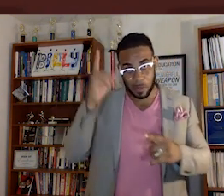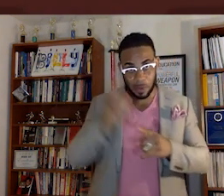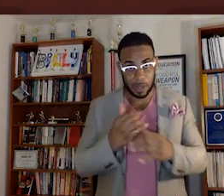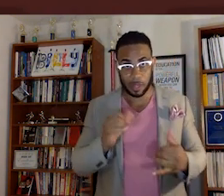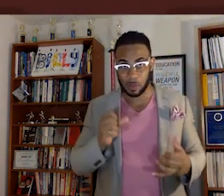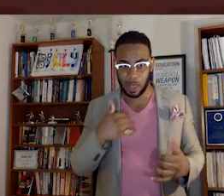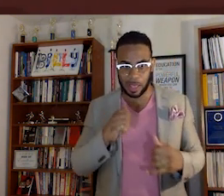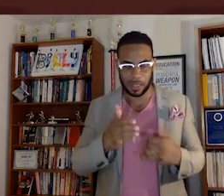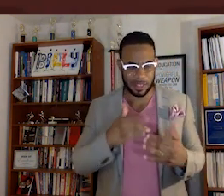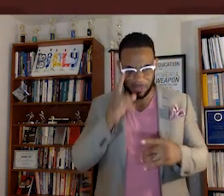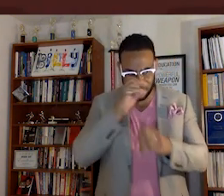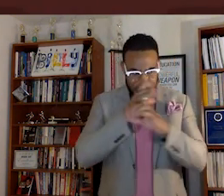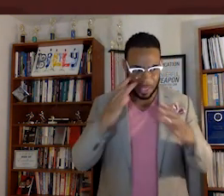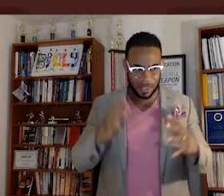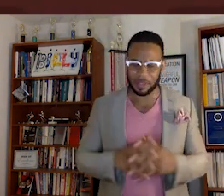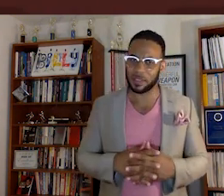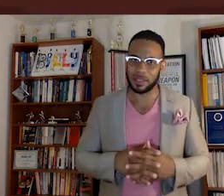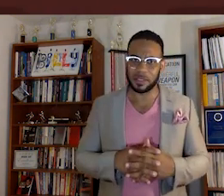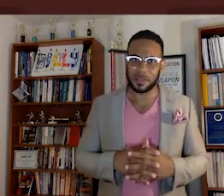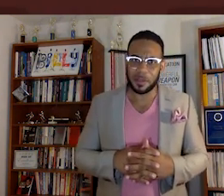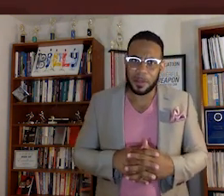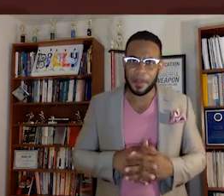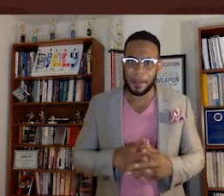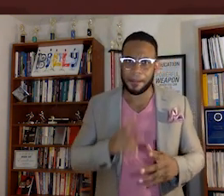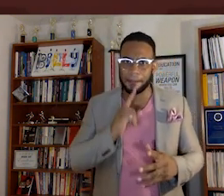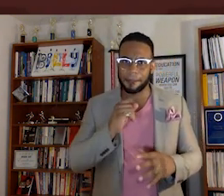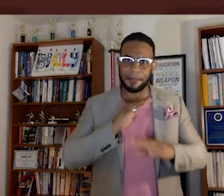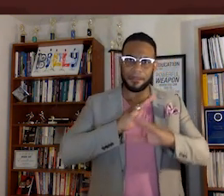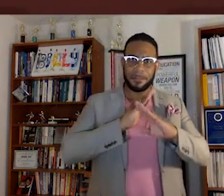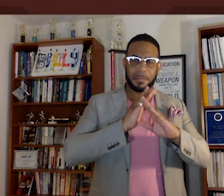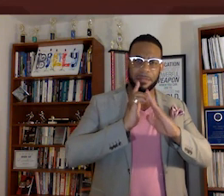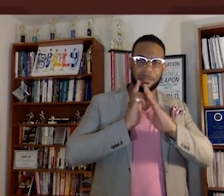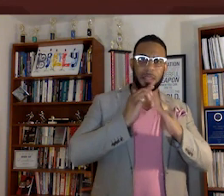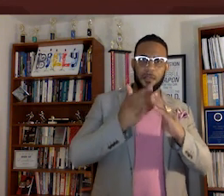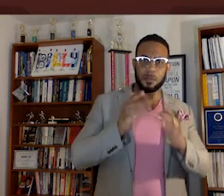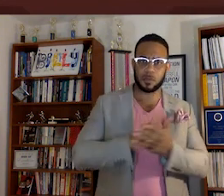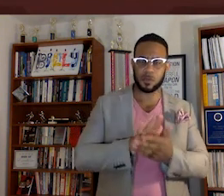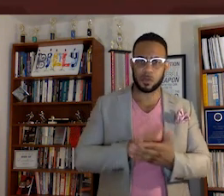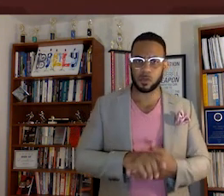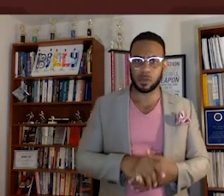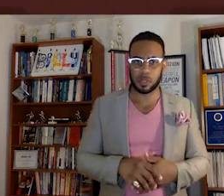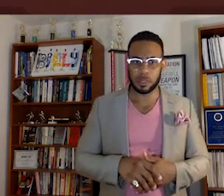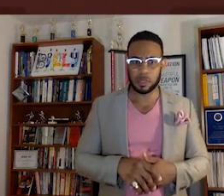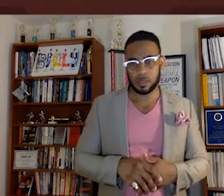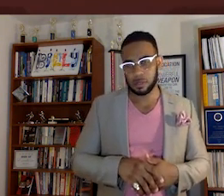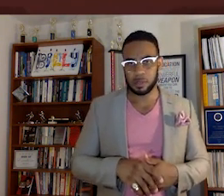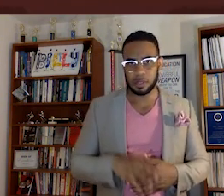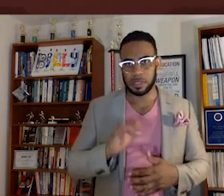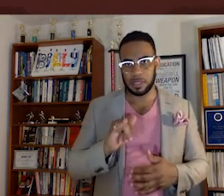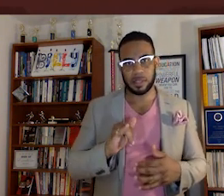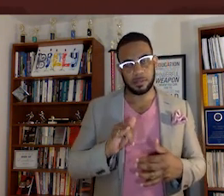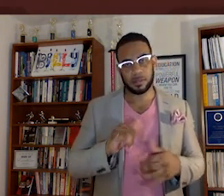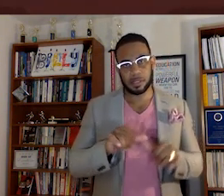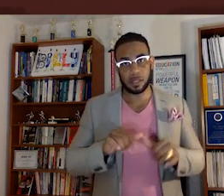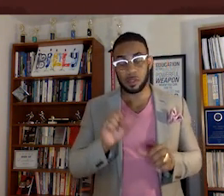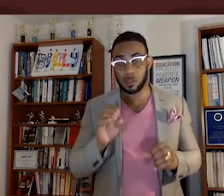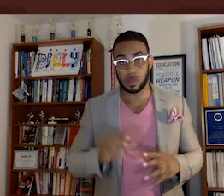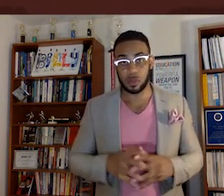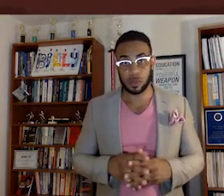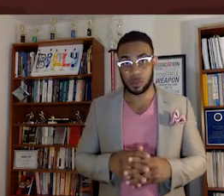right now. So I couldn't even imagine being banned from school and that scenario. So